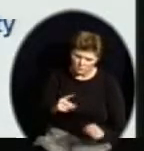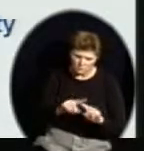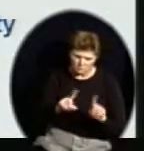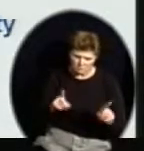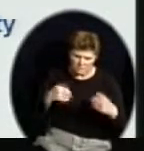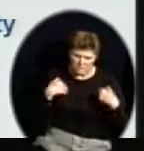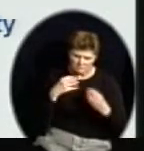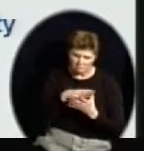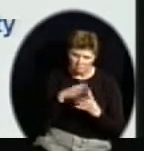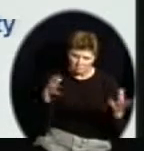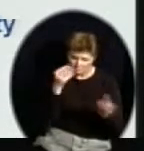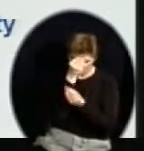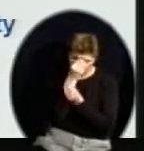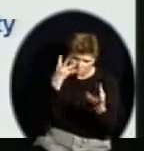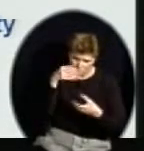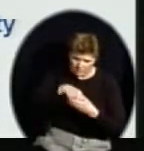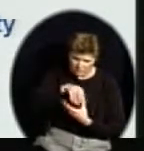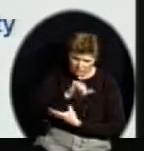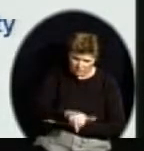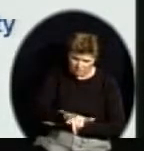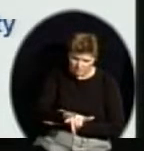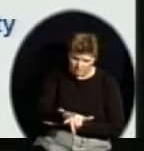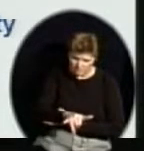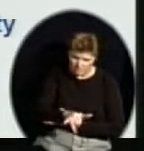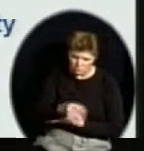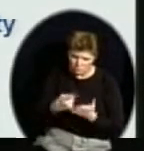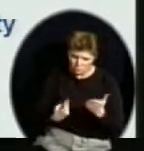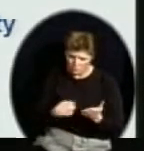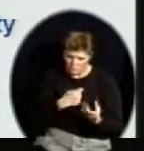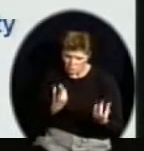and determining eligibility under this law.